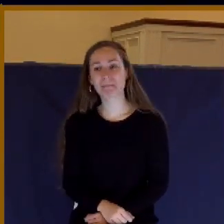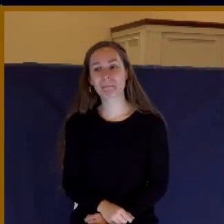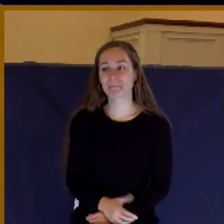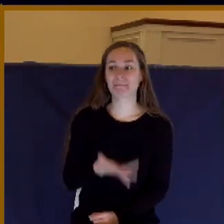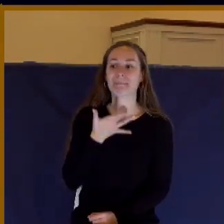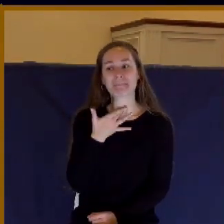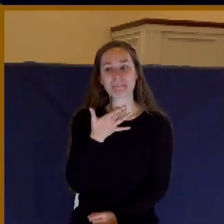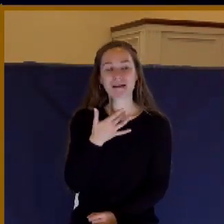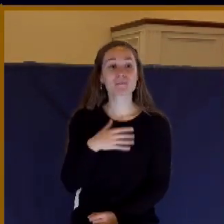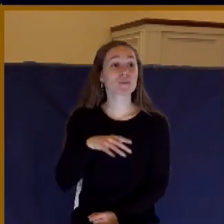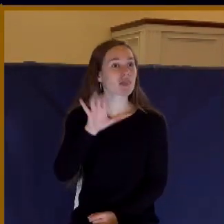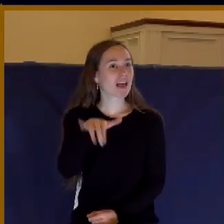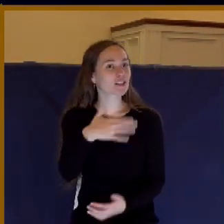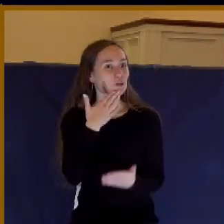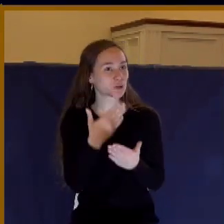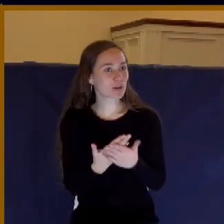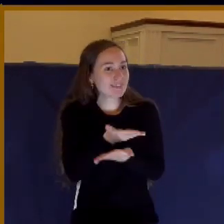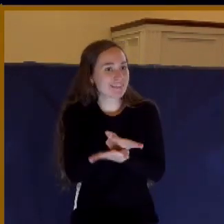It's a good thing to know.